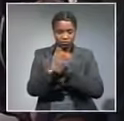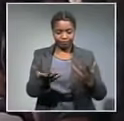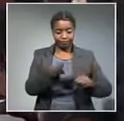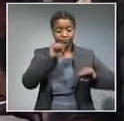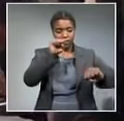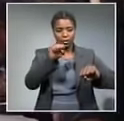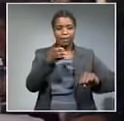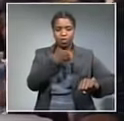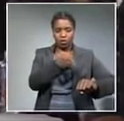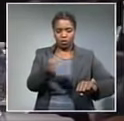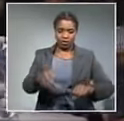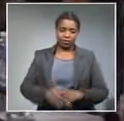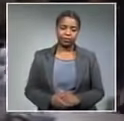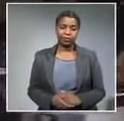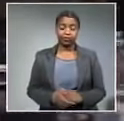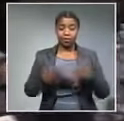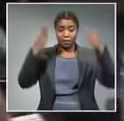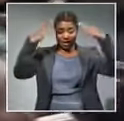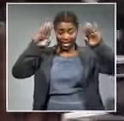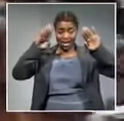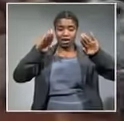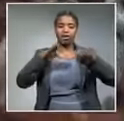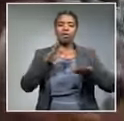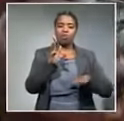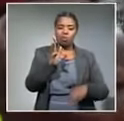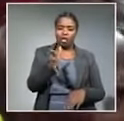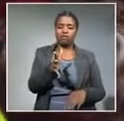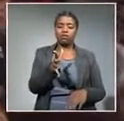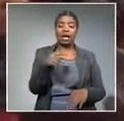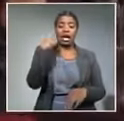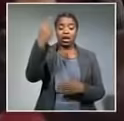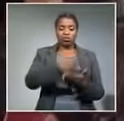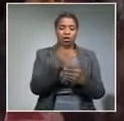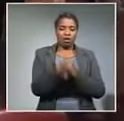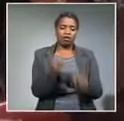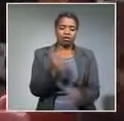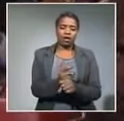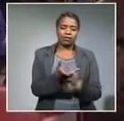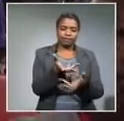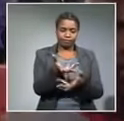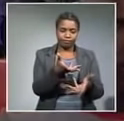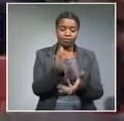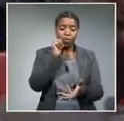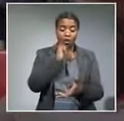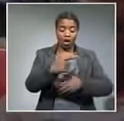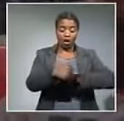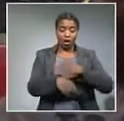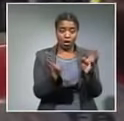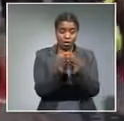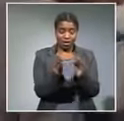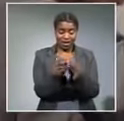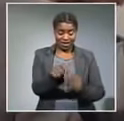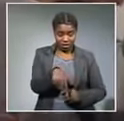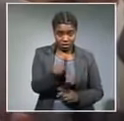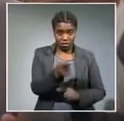much telly is expected to return with the national police commissioner next week ahead of an imbezo that's also in the